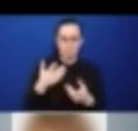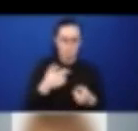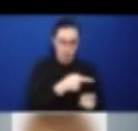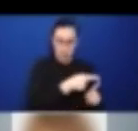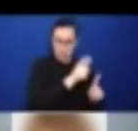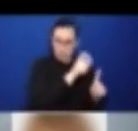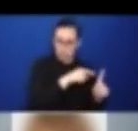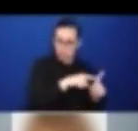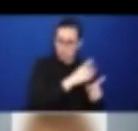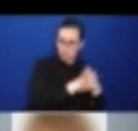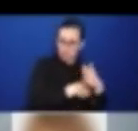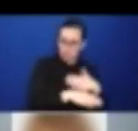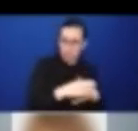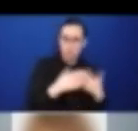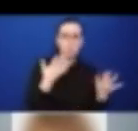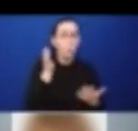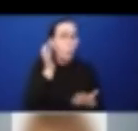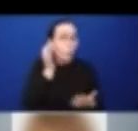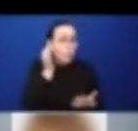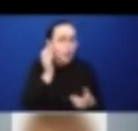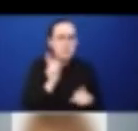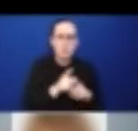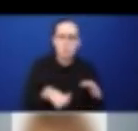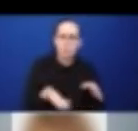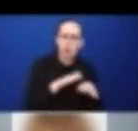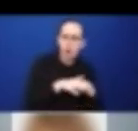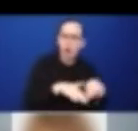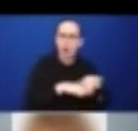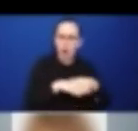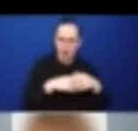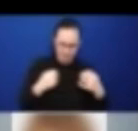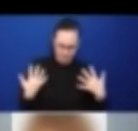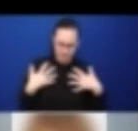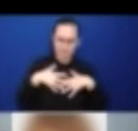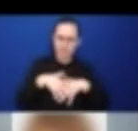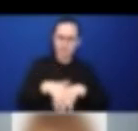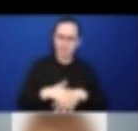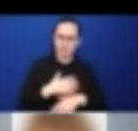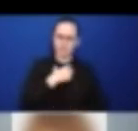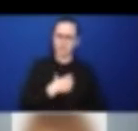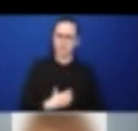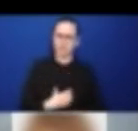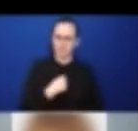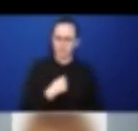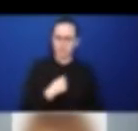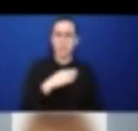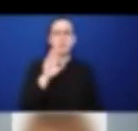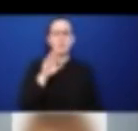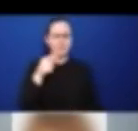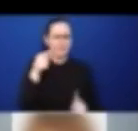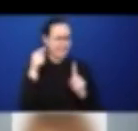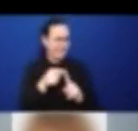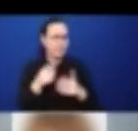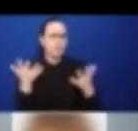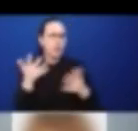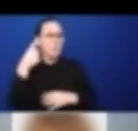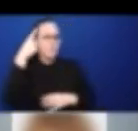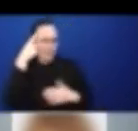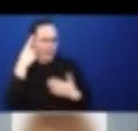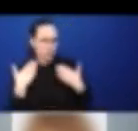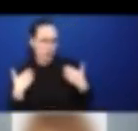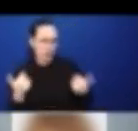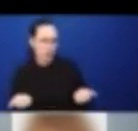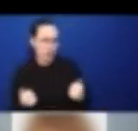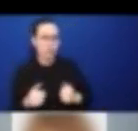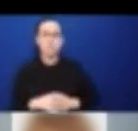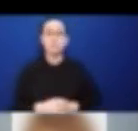they are exposed to. And in particular, we have emphasis on mental health. So what are the essential services and during and post